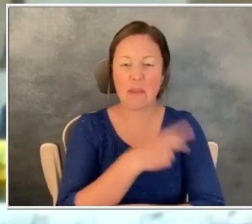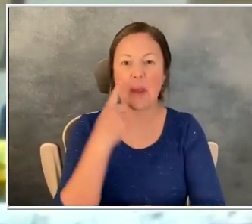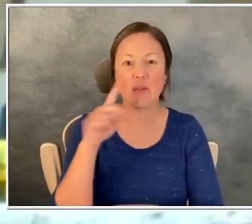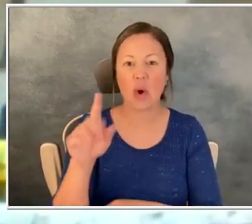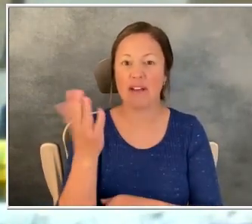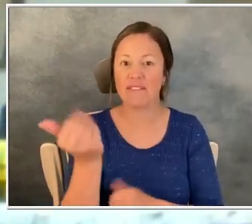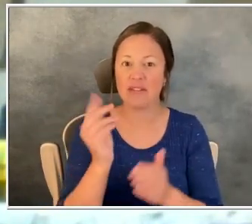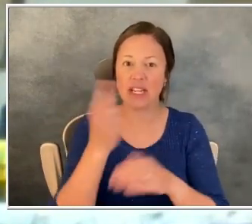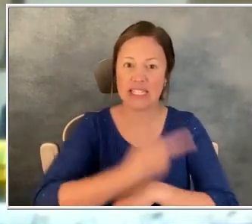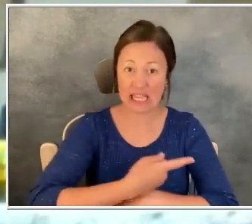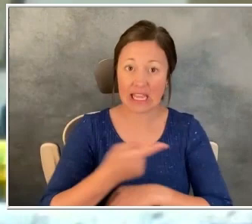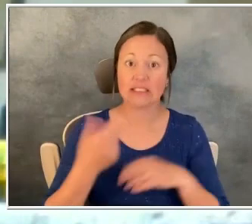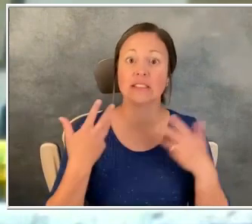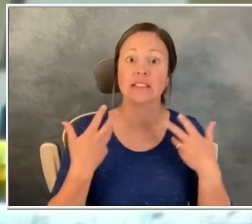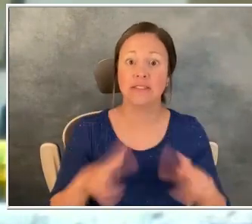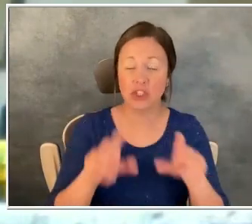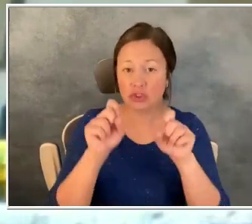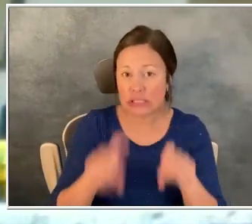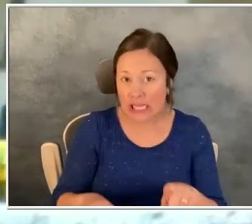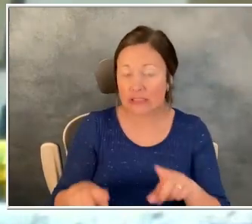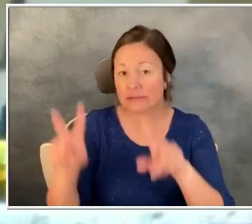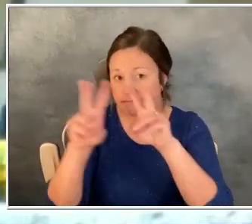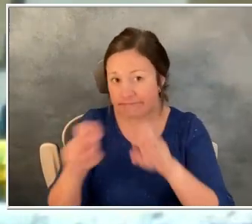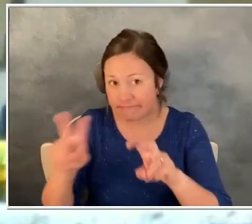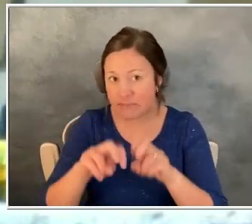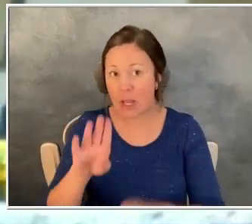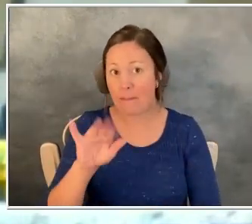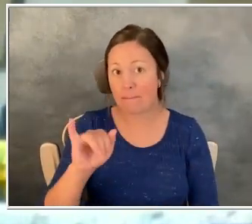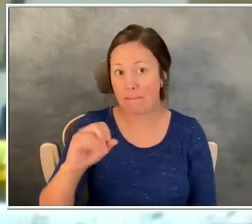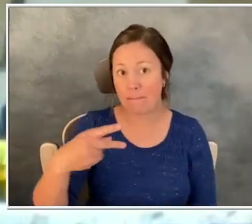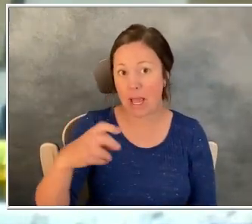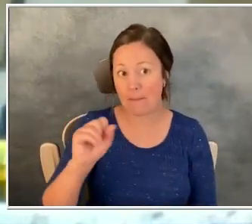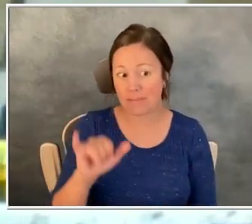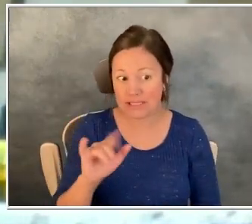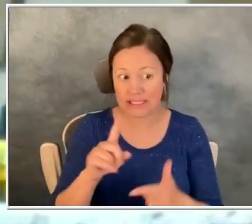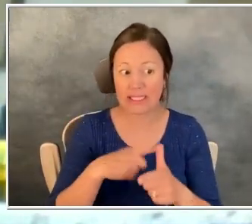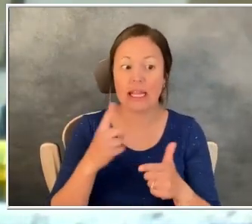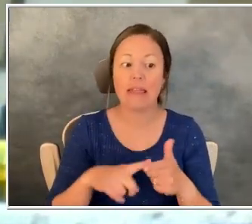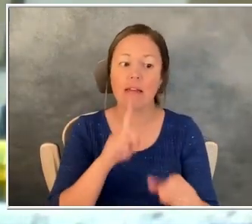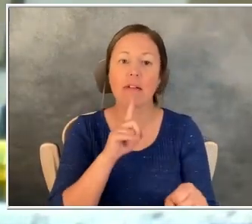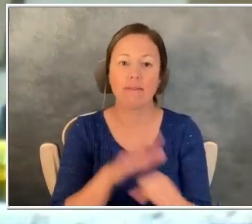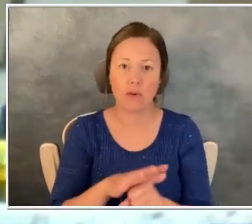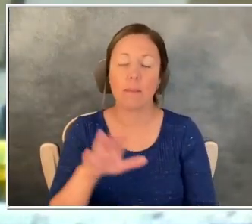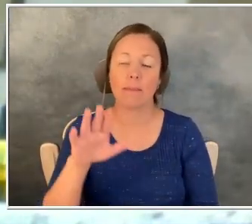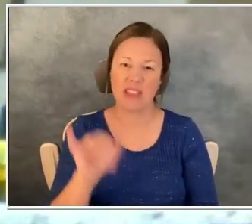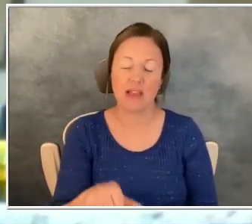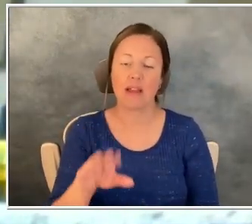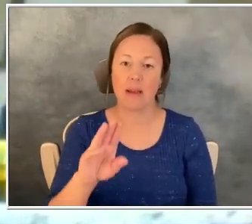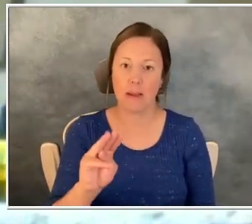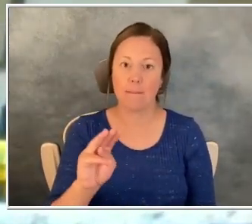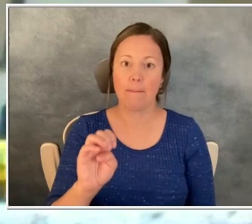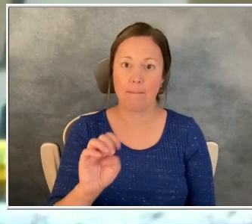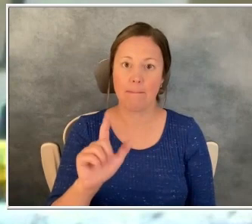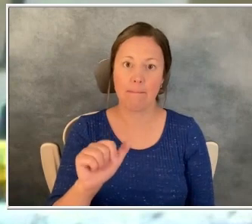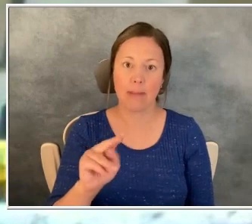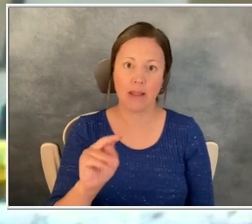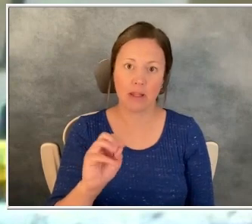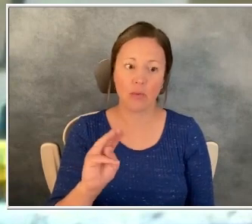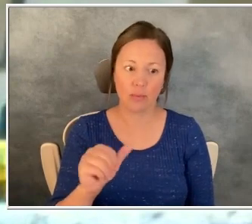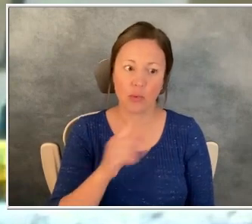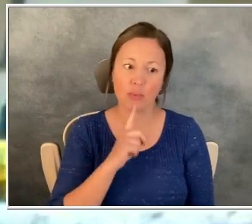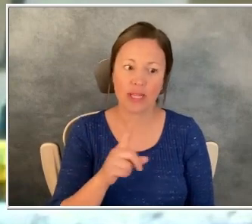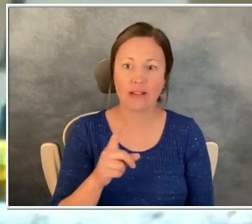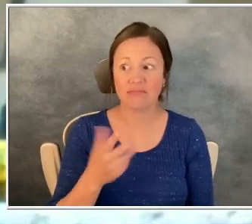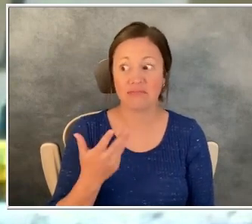and we did a biopsy there and, and confirmed, um, that it was melanoma and that was pretty